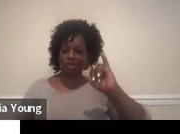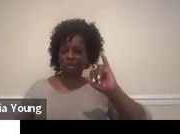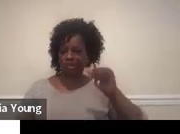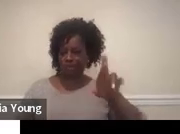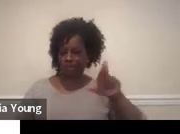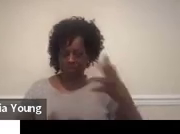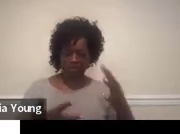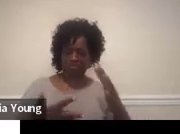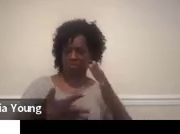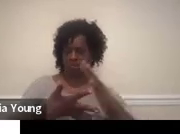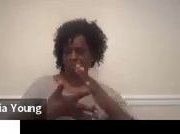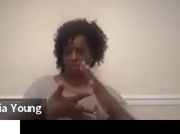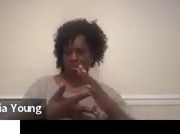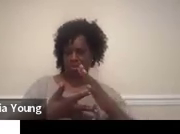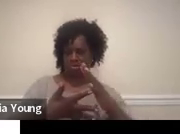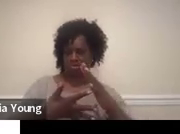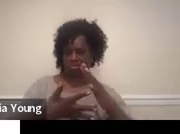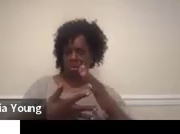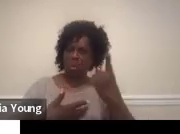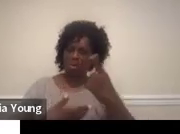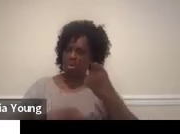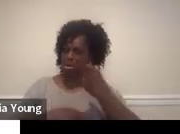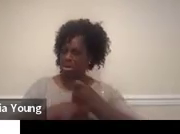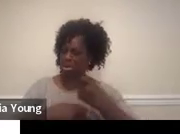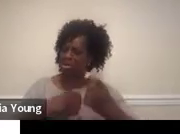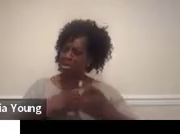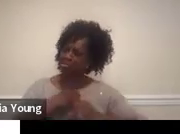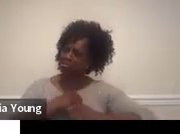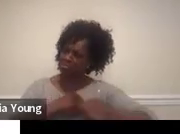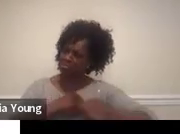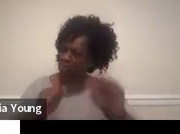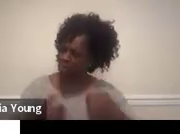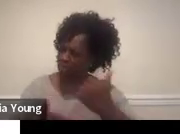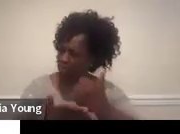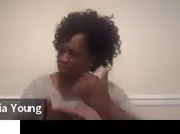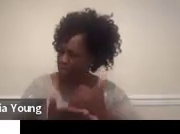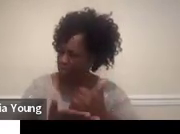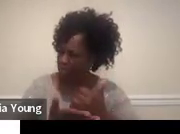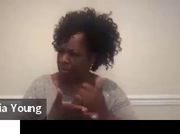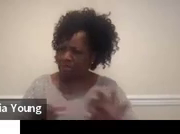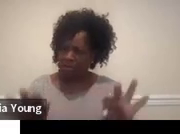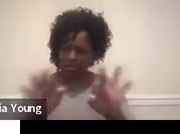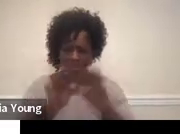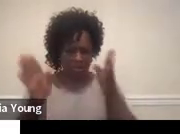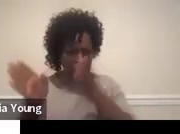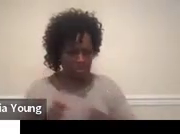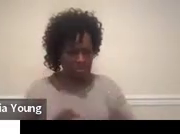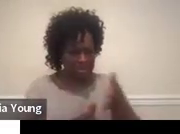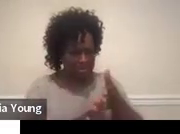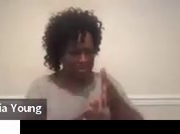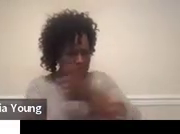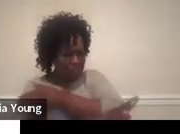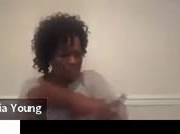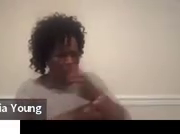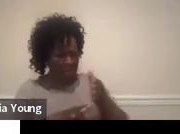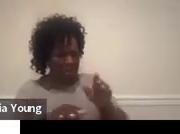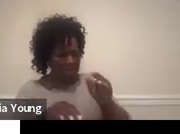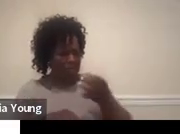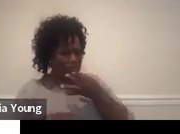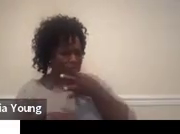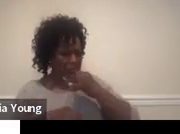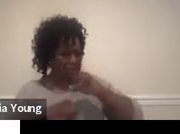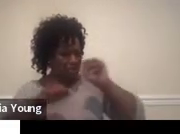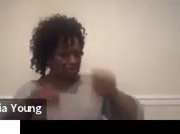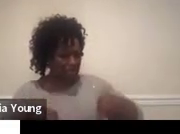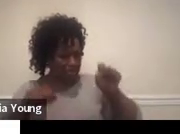having one more year would be helpful for them. Then again, you want to plan as early as you possibly can. But